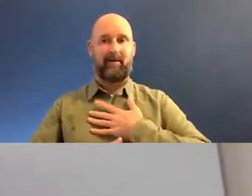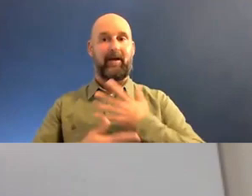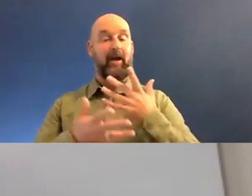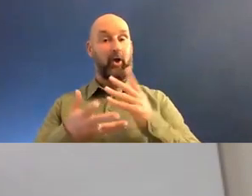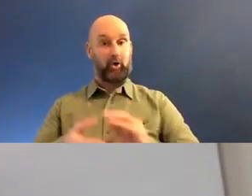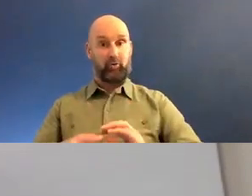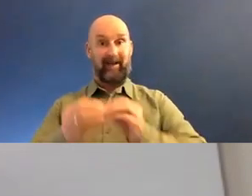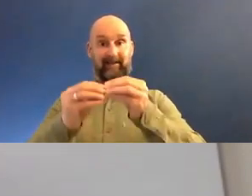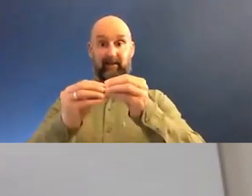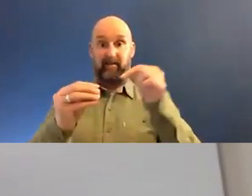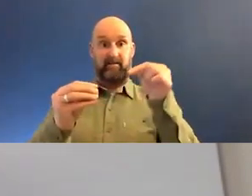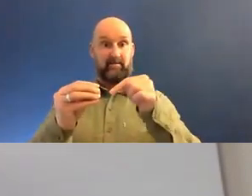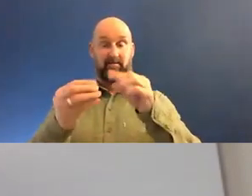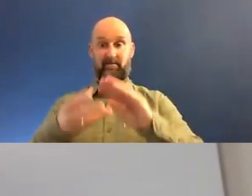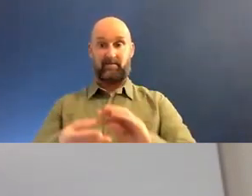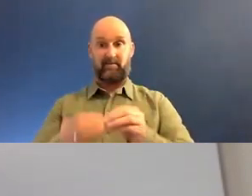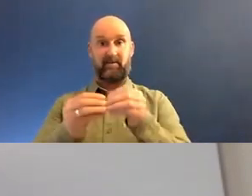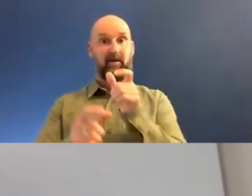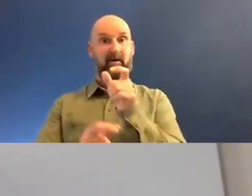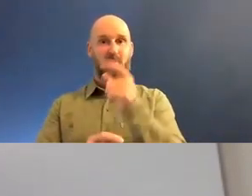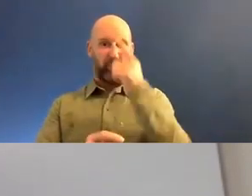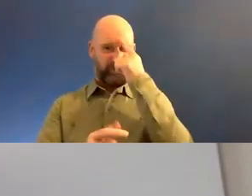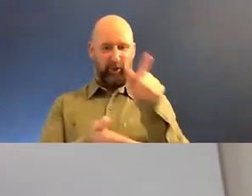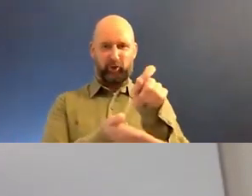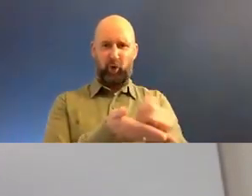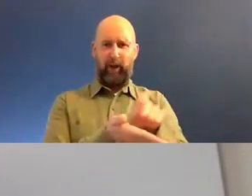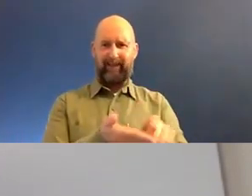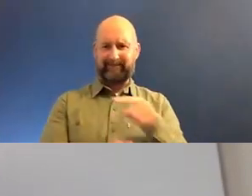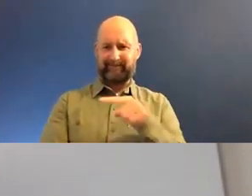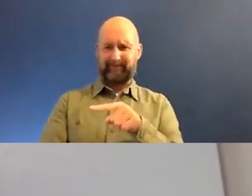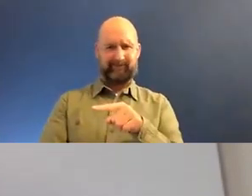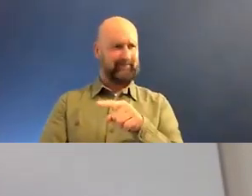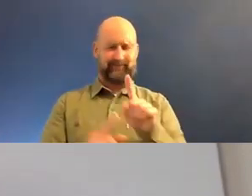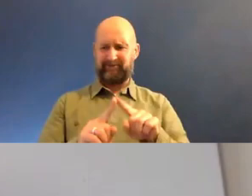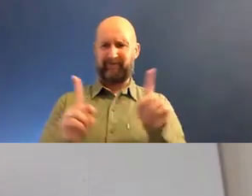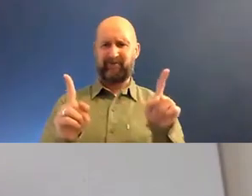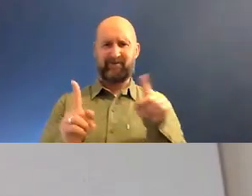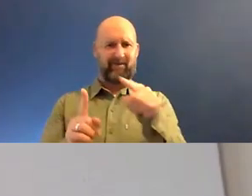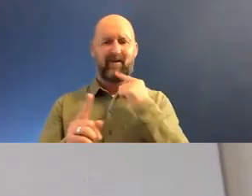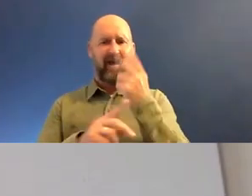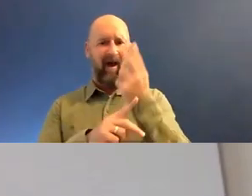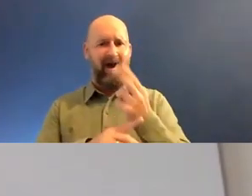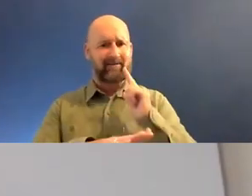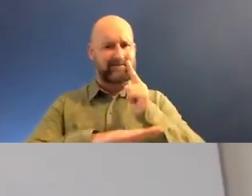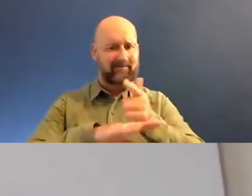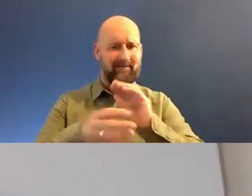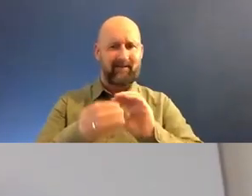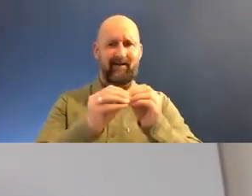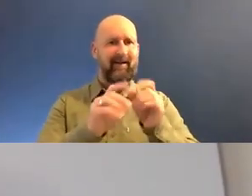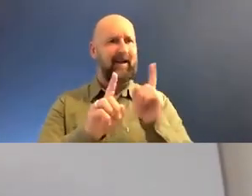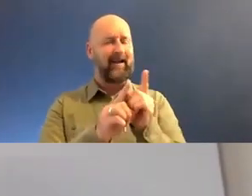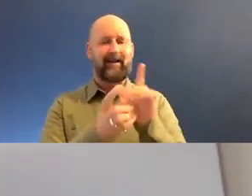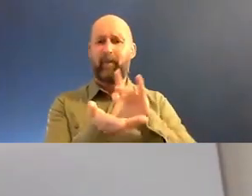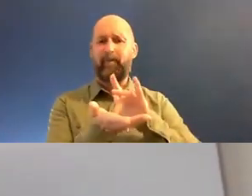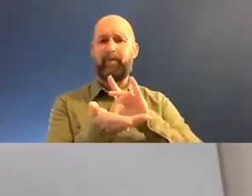isn't necessarily always associated with journalism. And we've heard from artists who, as you say, know, kind of considered the sort of purists